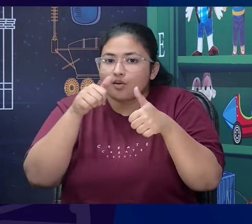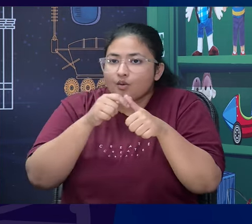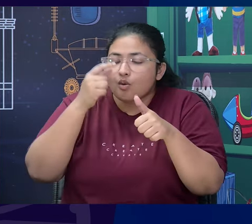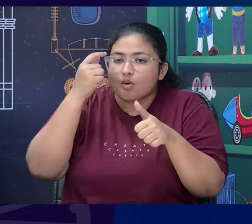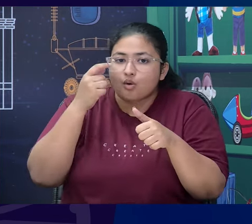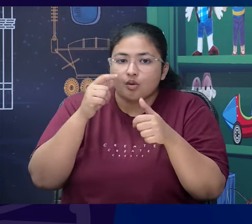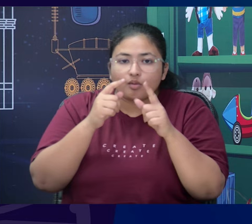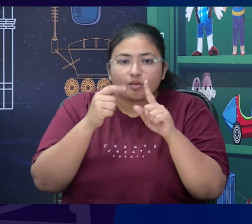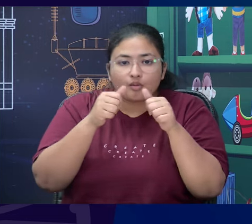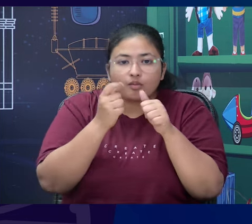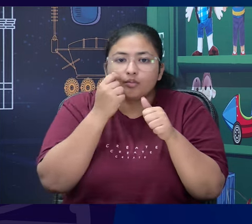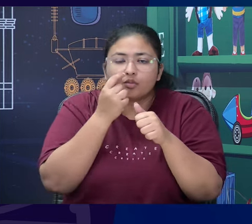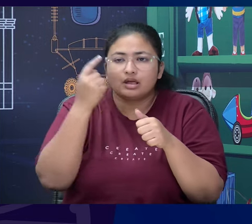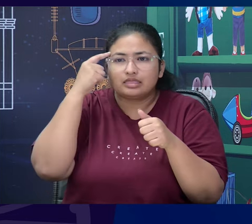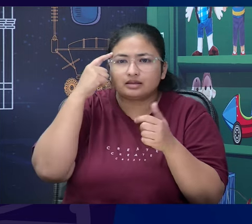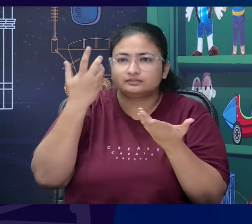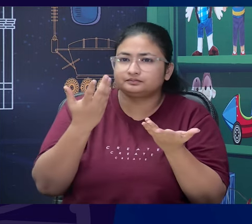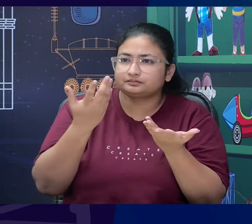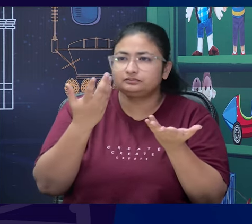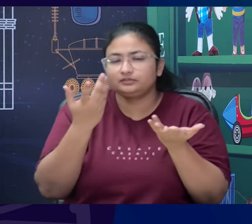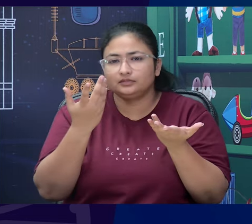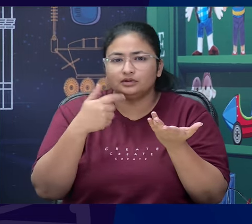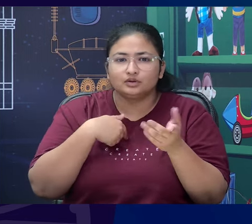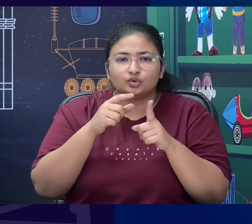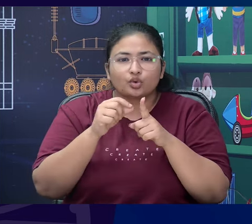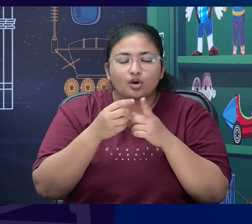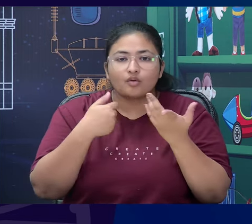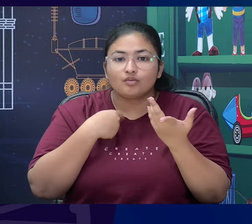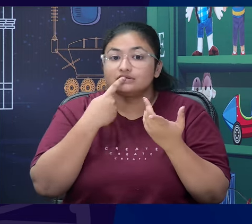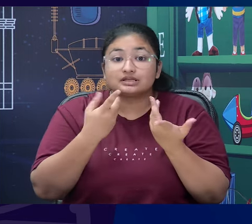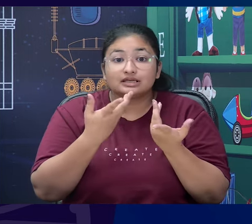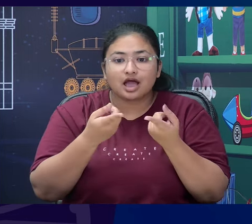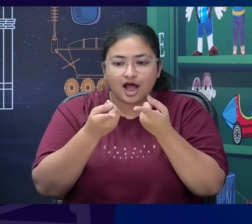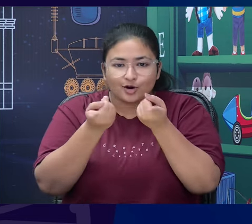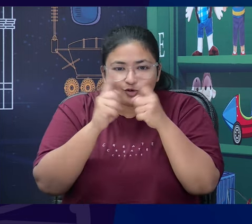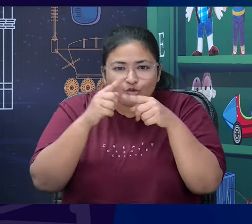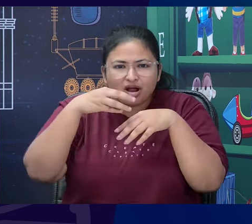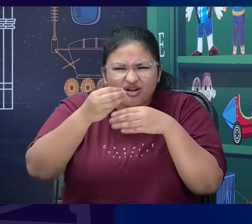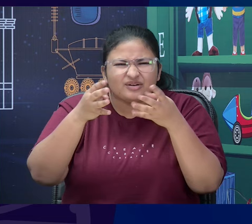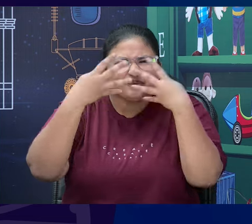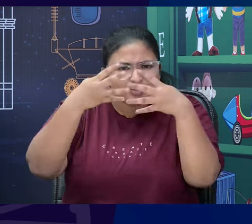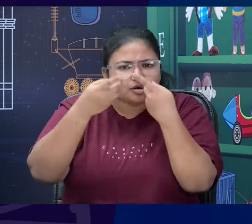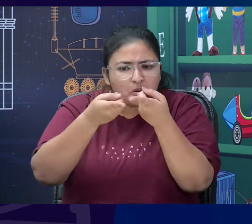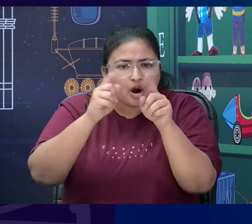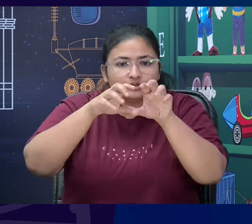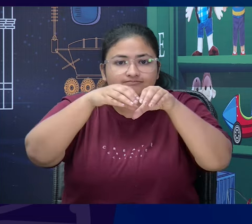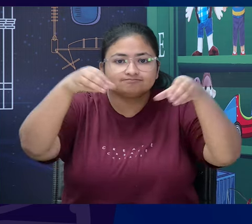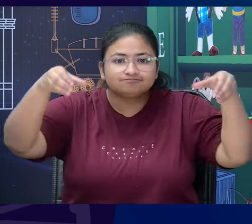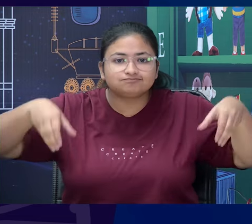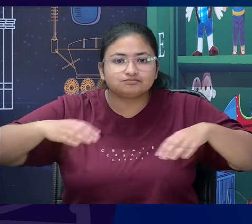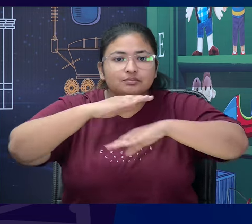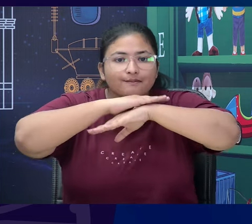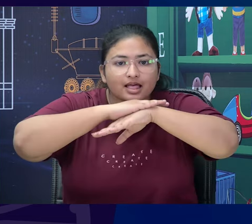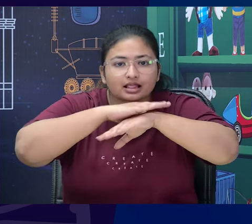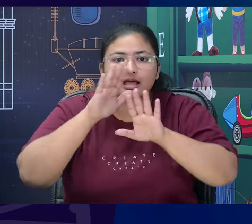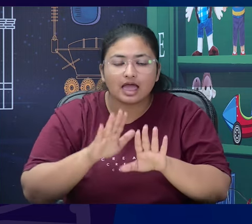describing in great detail a non-existent balcony that is attached to his room and his convincing storytelling